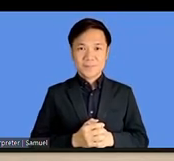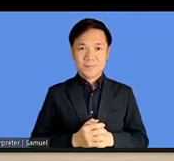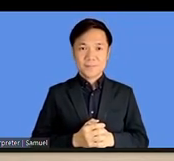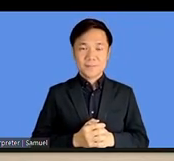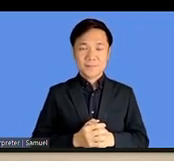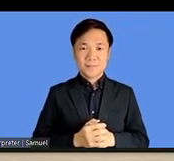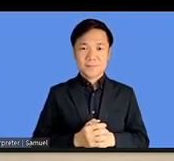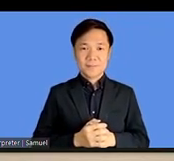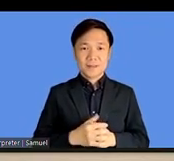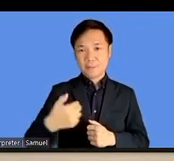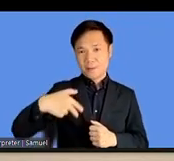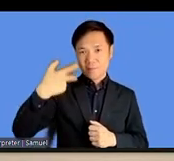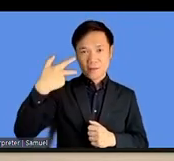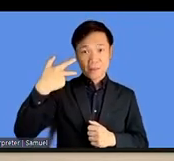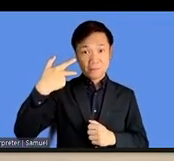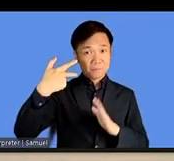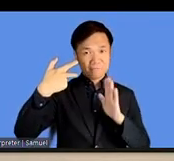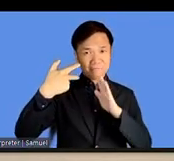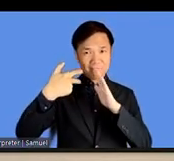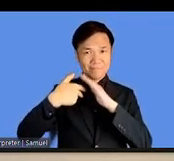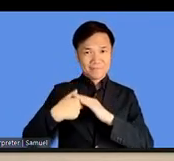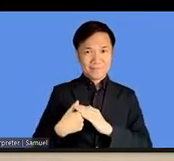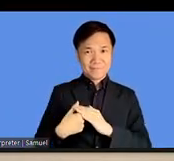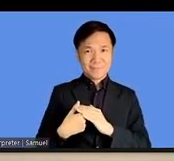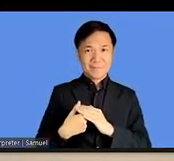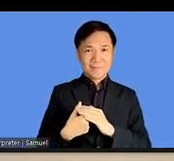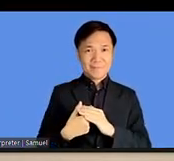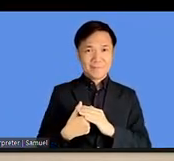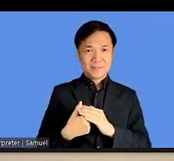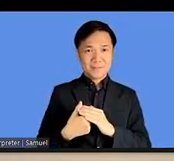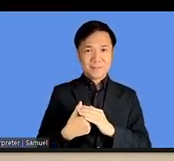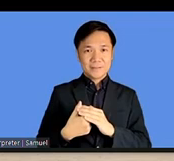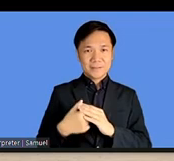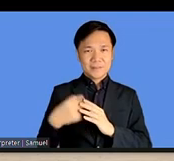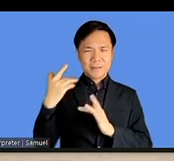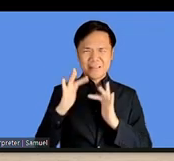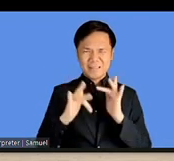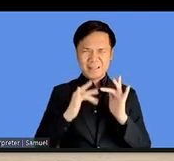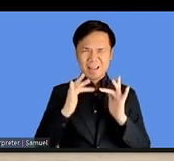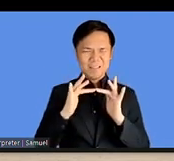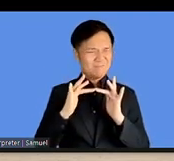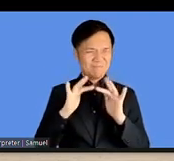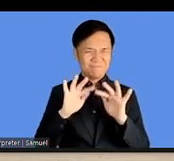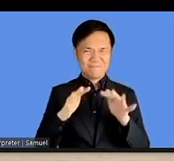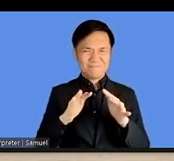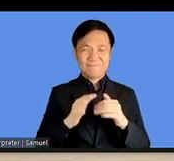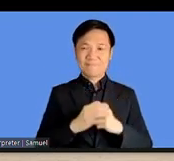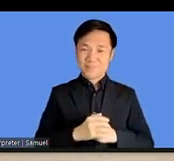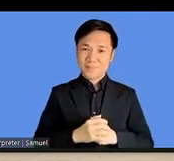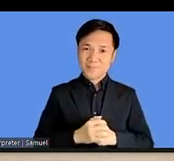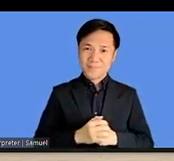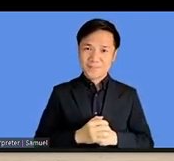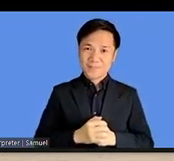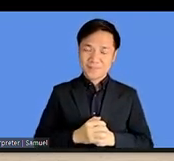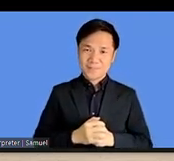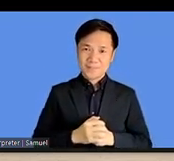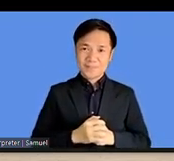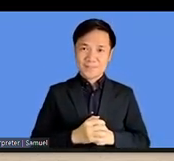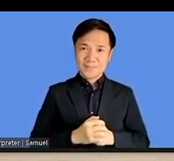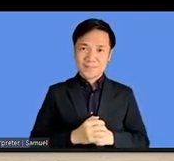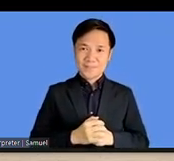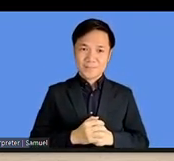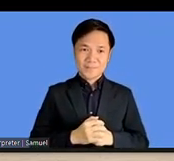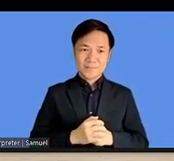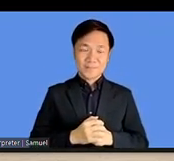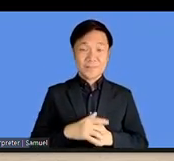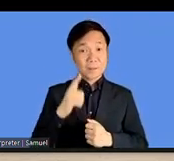video off if that's okay, because I have a very bad internet where I am. Um, so my, just quick